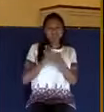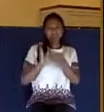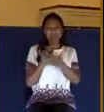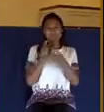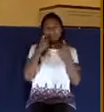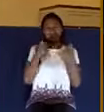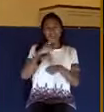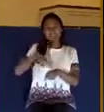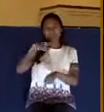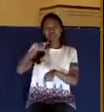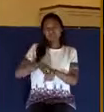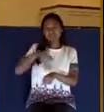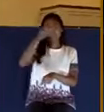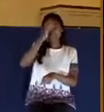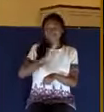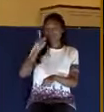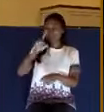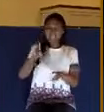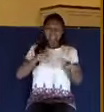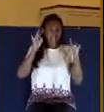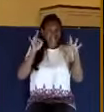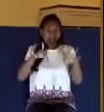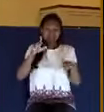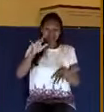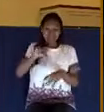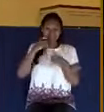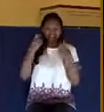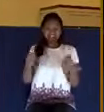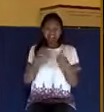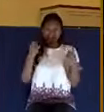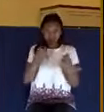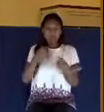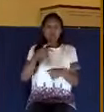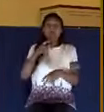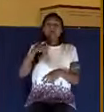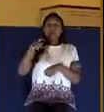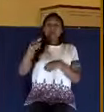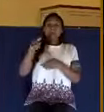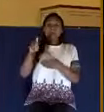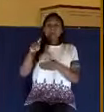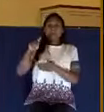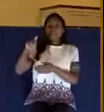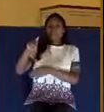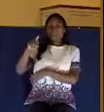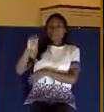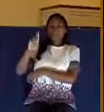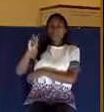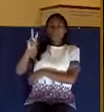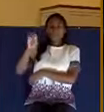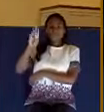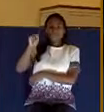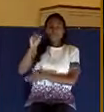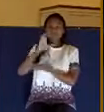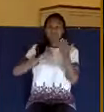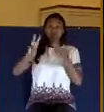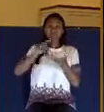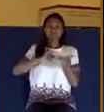And this is something that God hates. The Bible says this in Proverbs 6.16, These six things does the Lord hate.